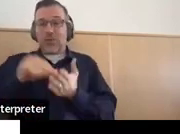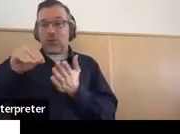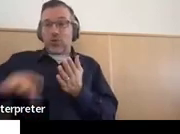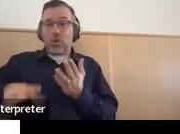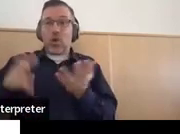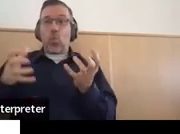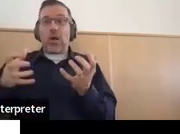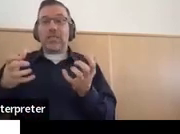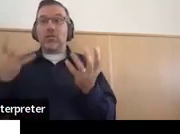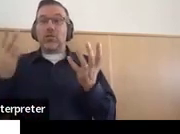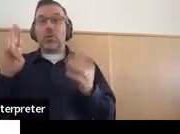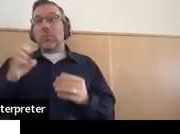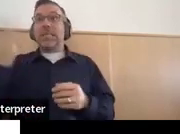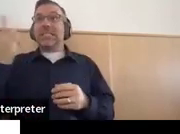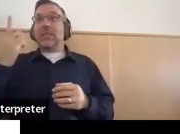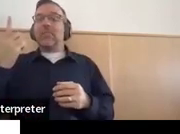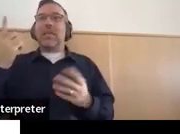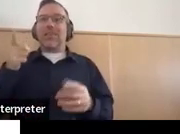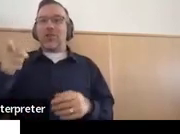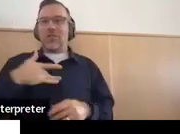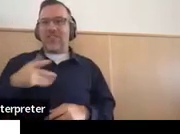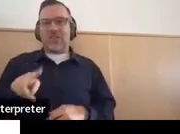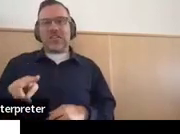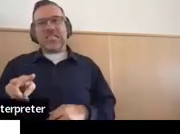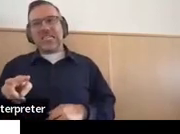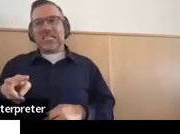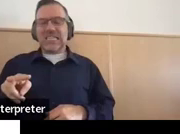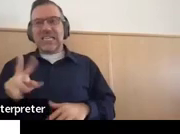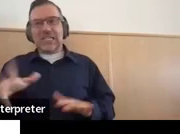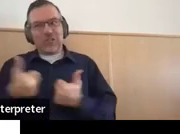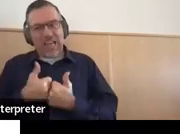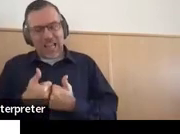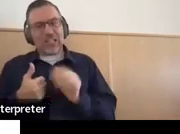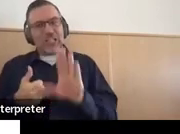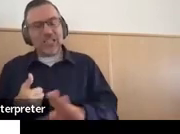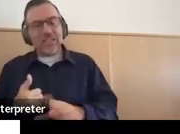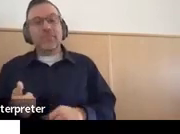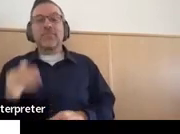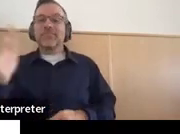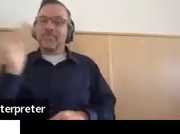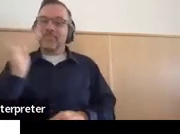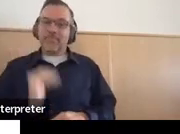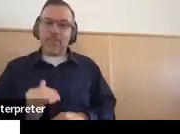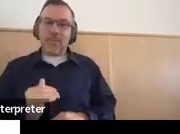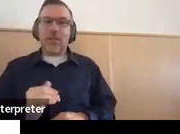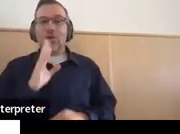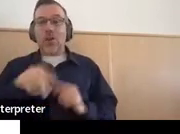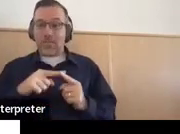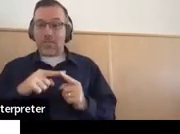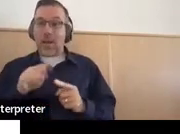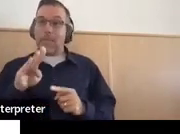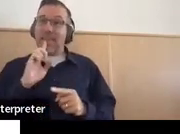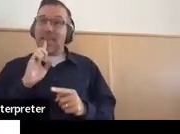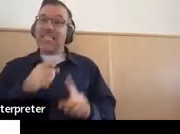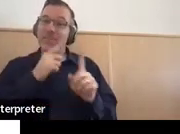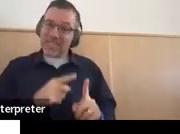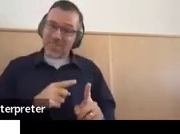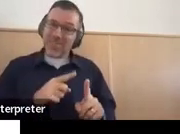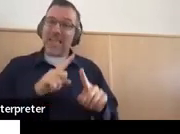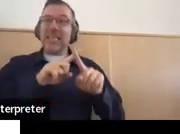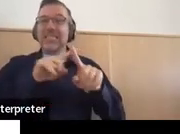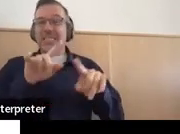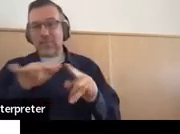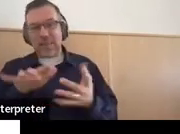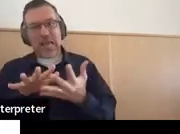a little bit challenging, interviewing folks, et cetera. We talked about being generically specific just in case the child